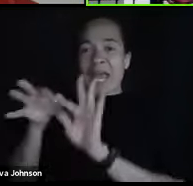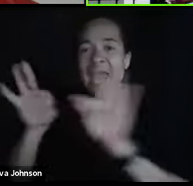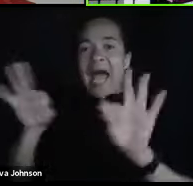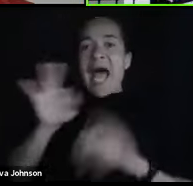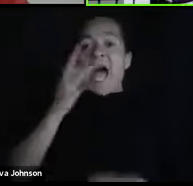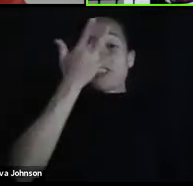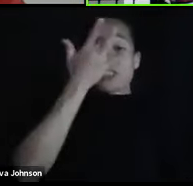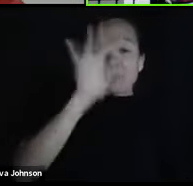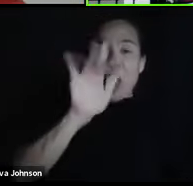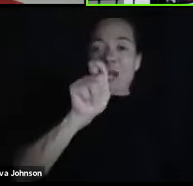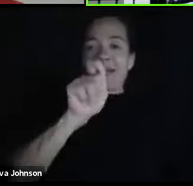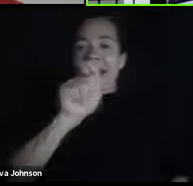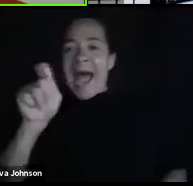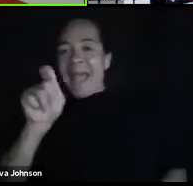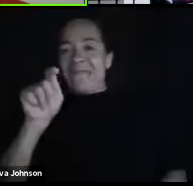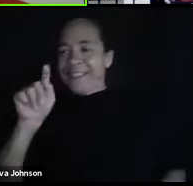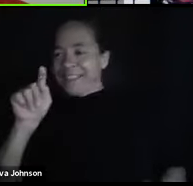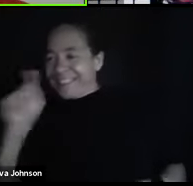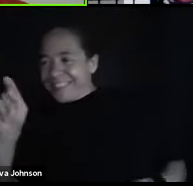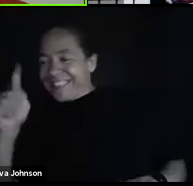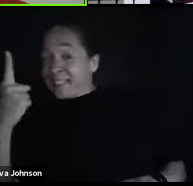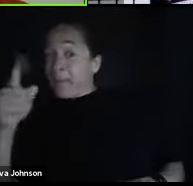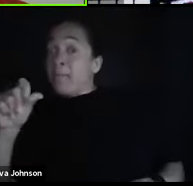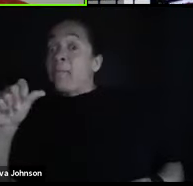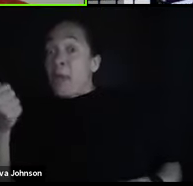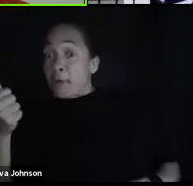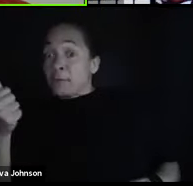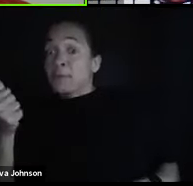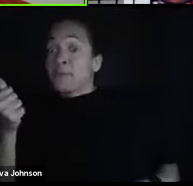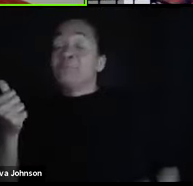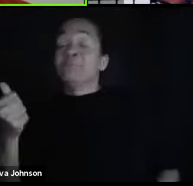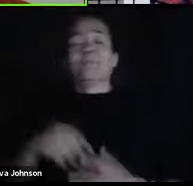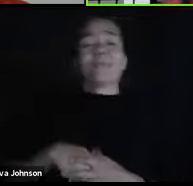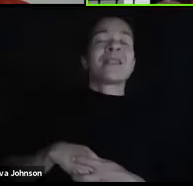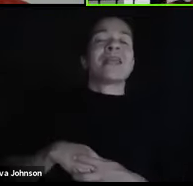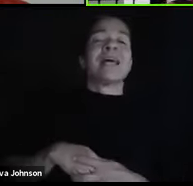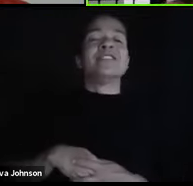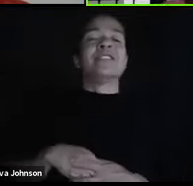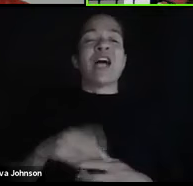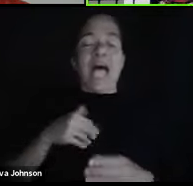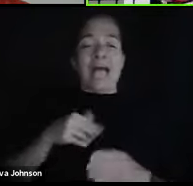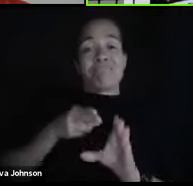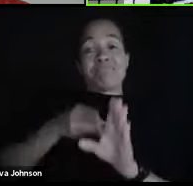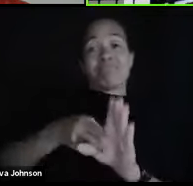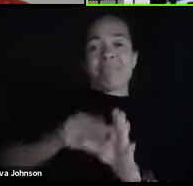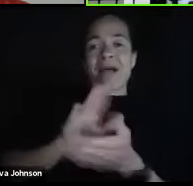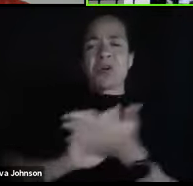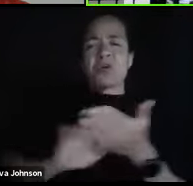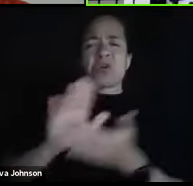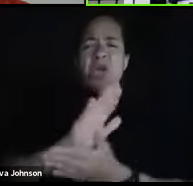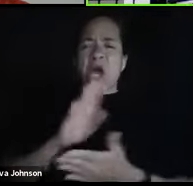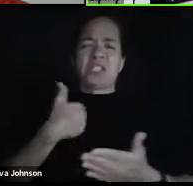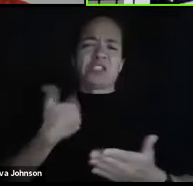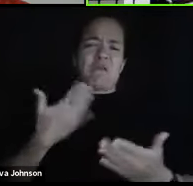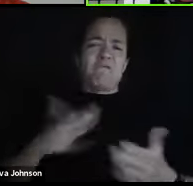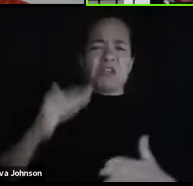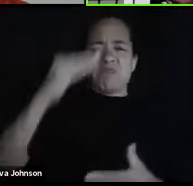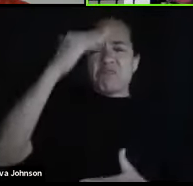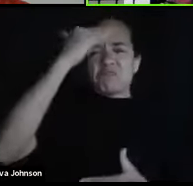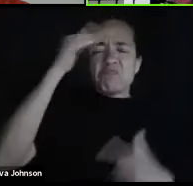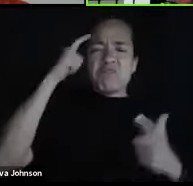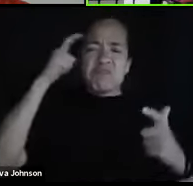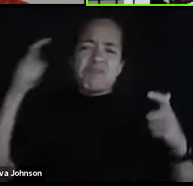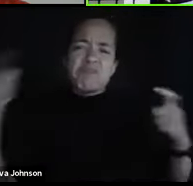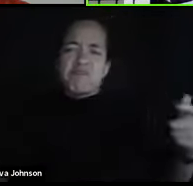word, but. So when I started college, I knew I was accomplished. I knew all there was